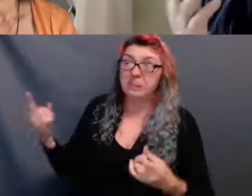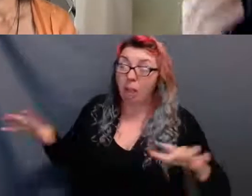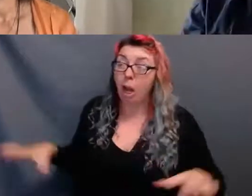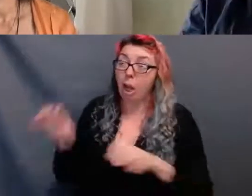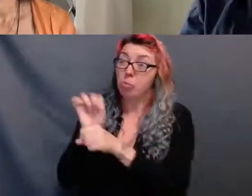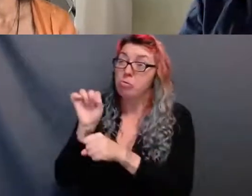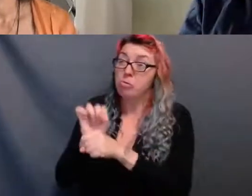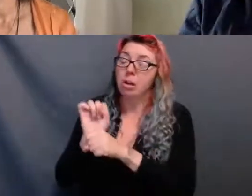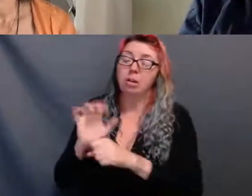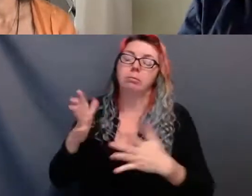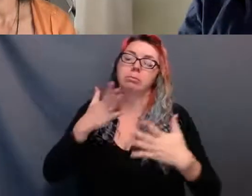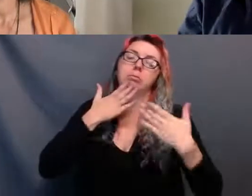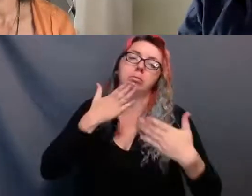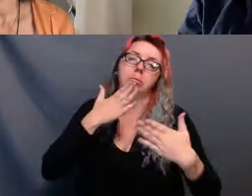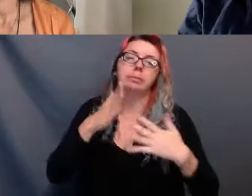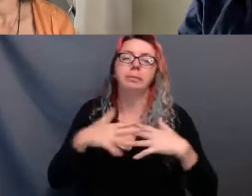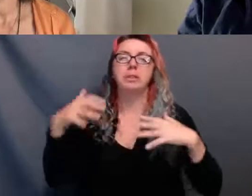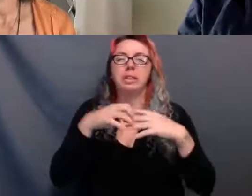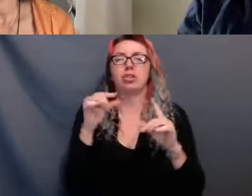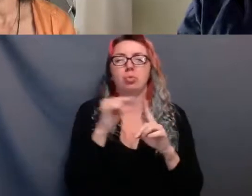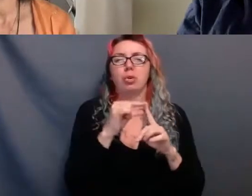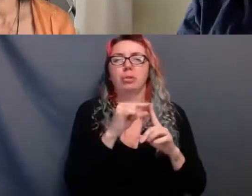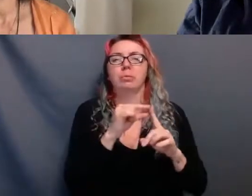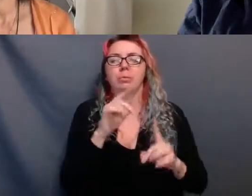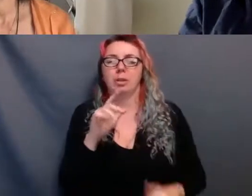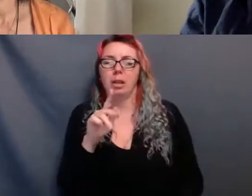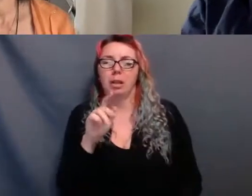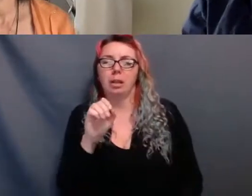stay up. We thank you. We're so grateful for you.